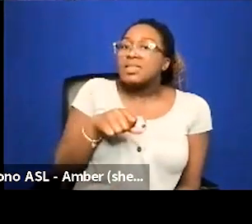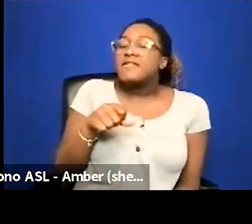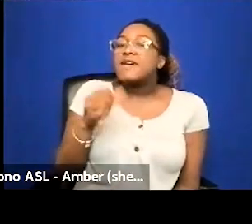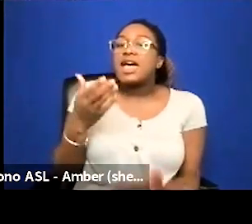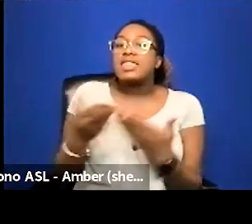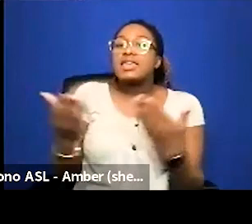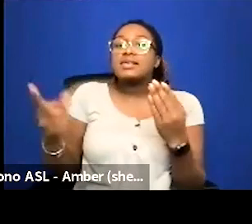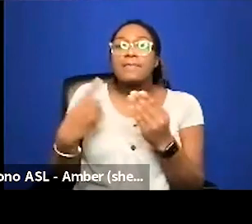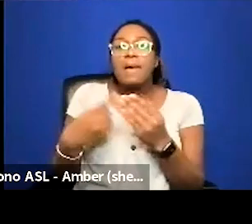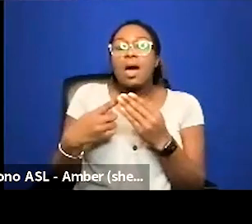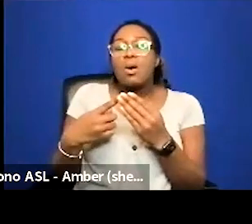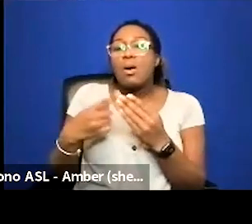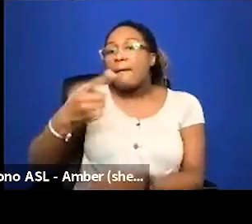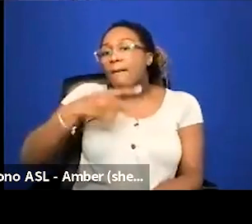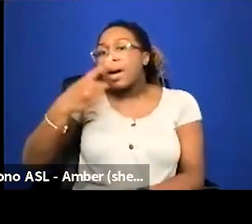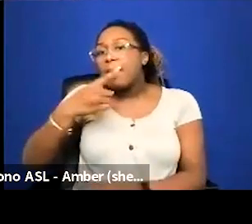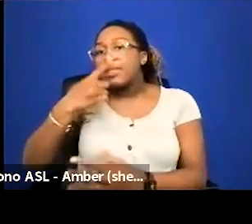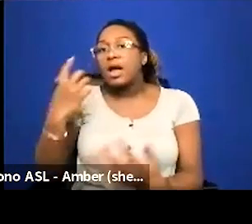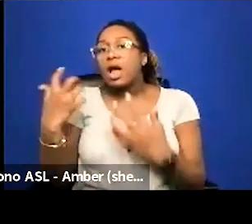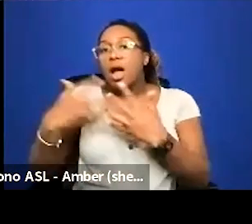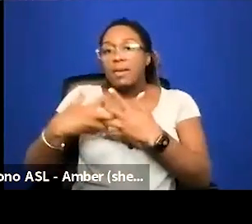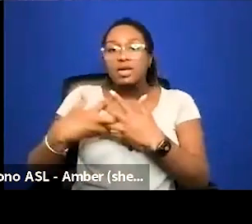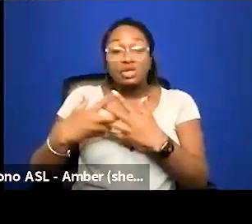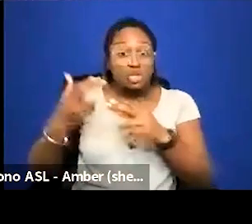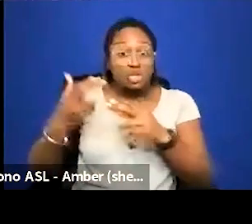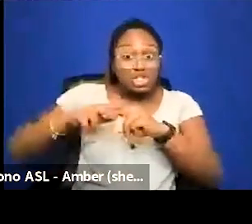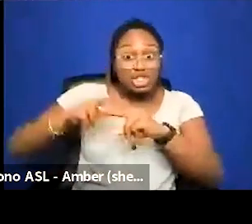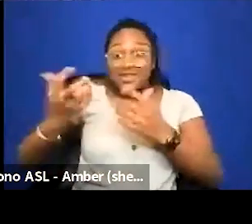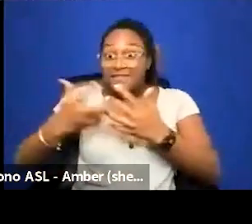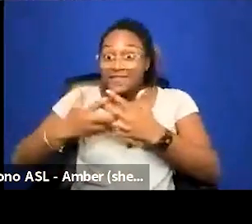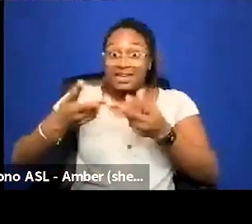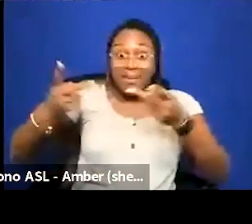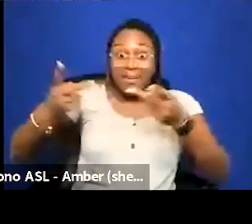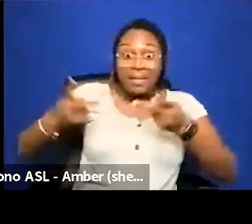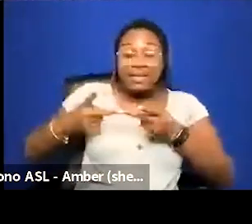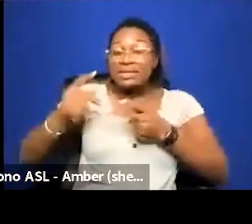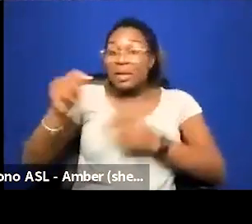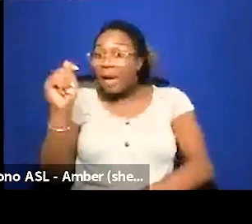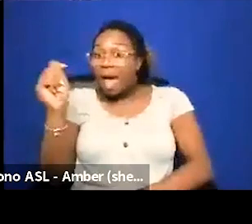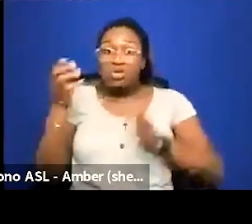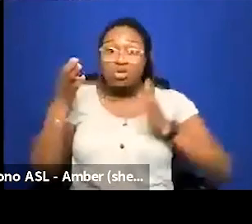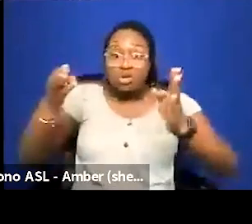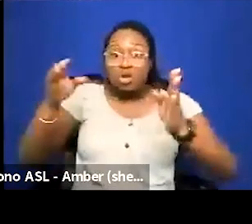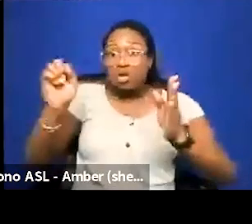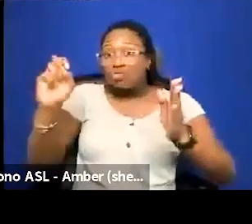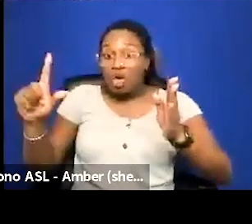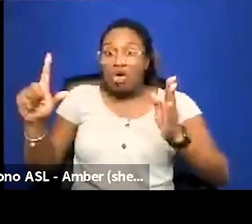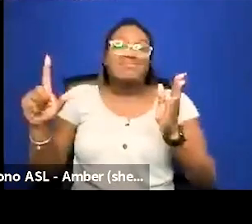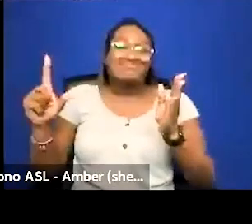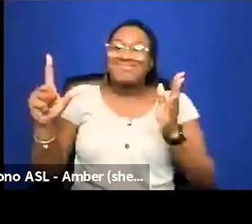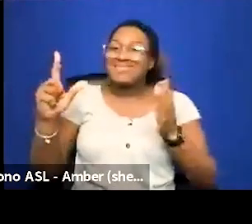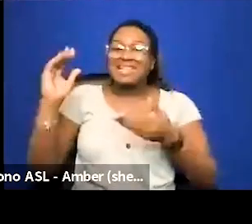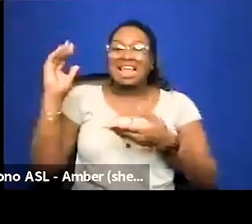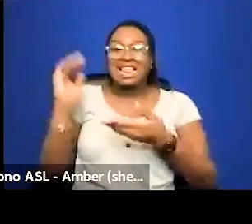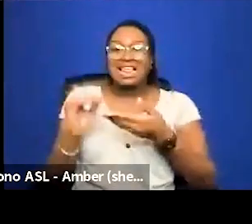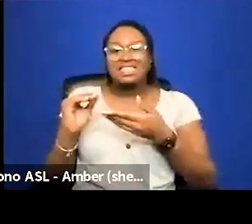public accommodation is that it's like you do chairs fit you do spaces with you use public bathroom stalls things like that is it's less gendered